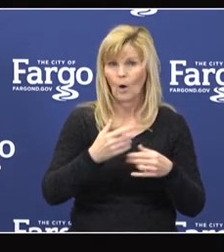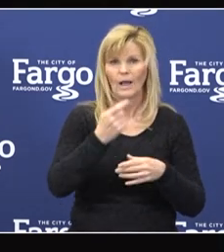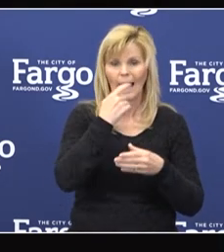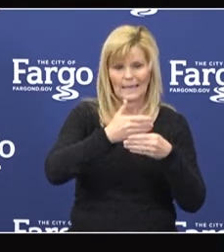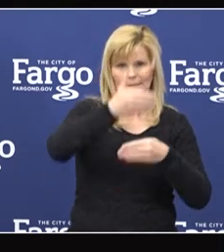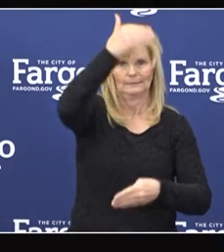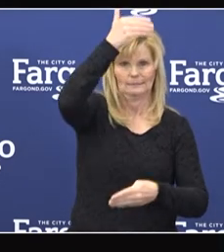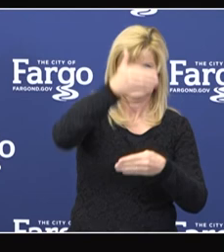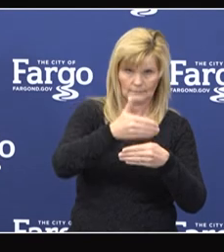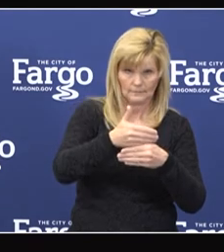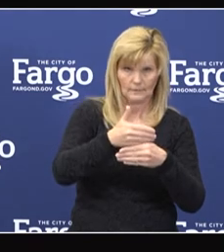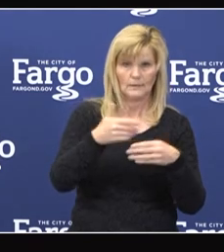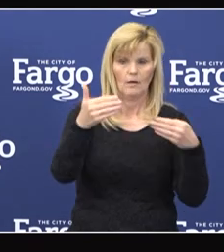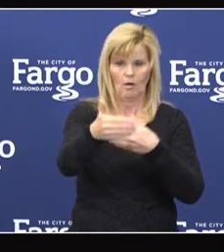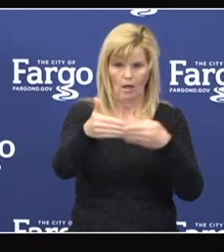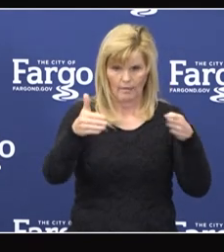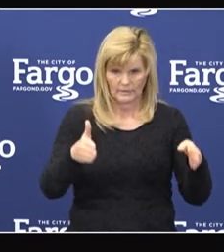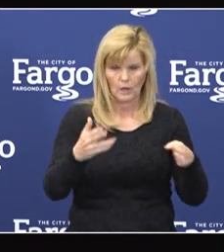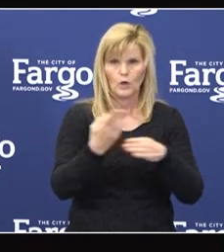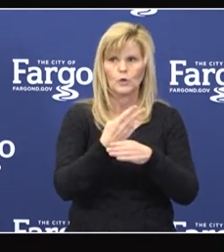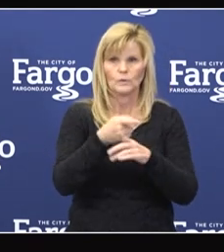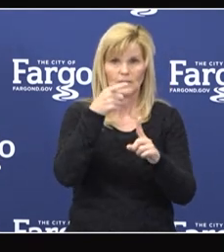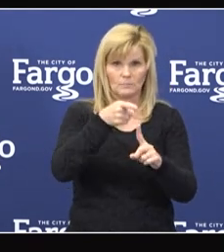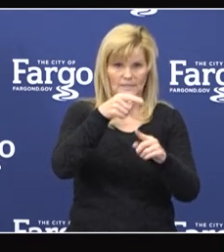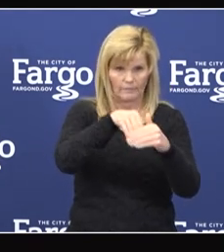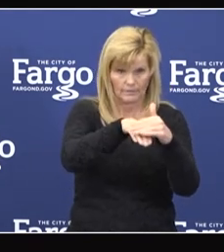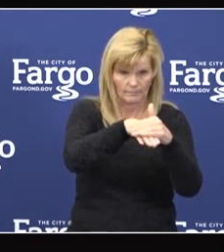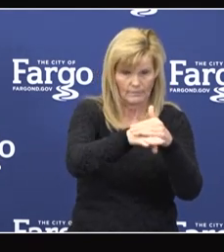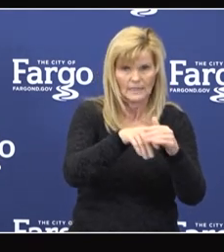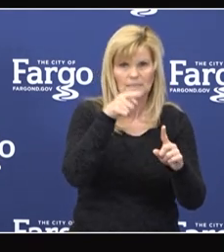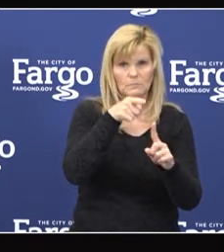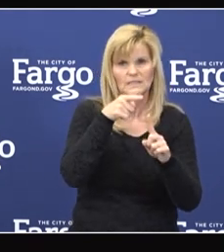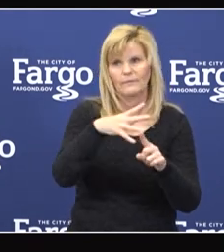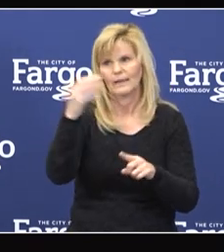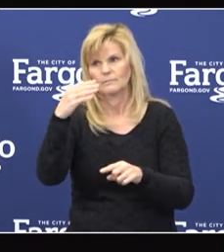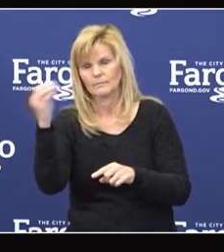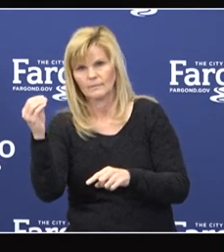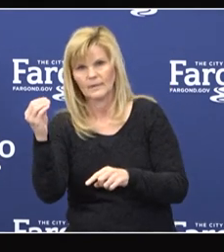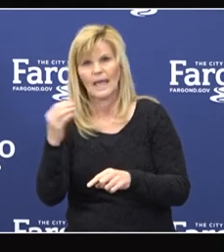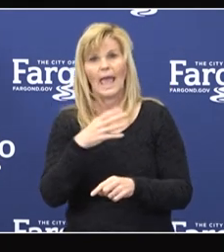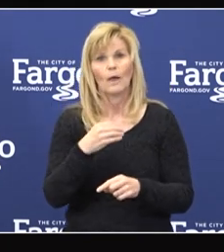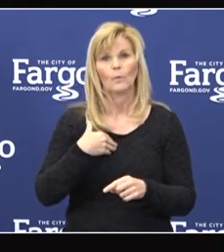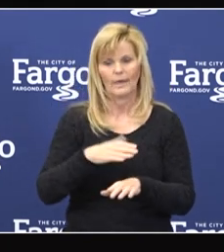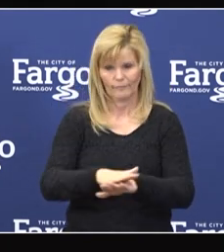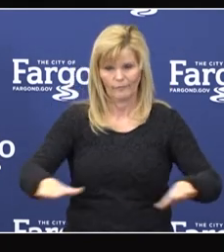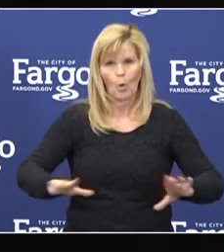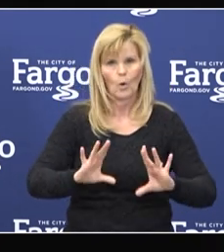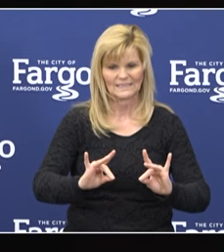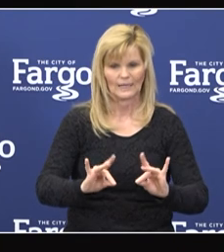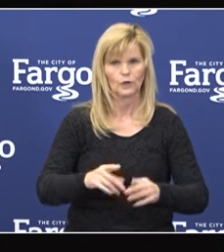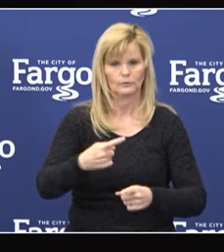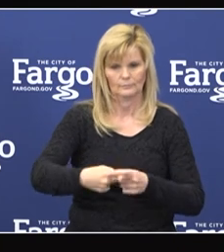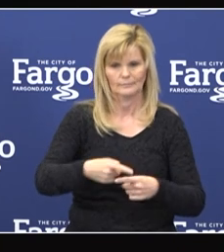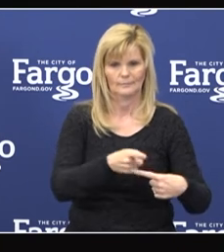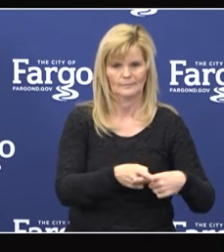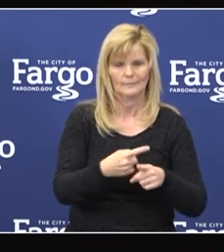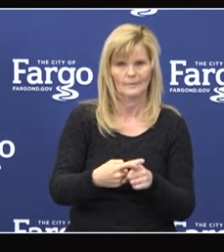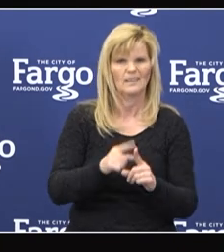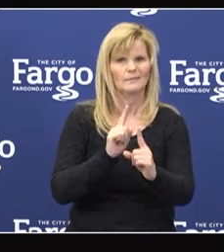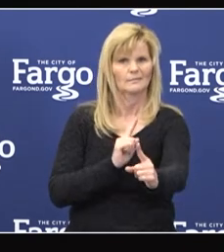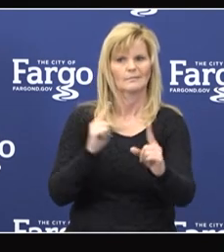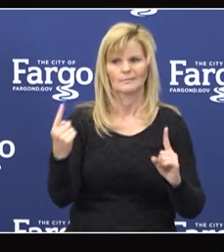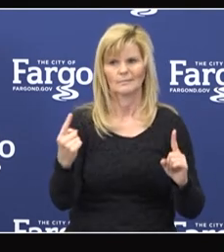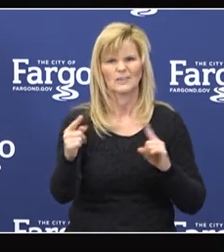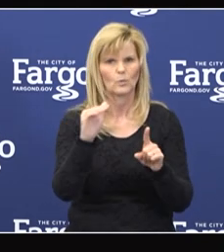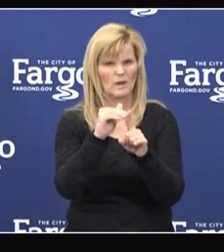offices, use of specific entrances, and exits to the buildings and floor stickers to remind people to stand at least six feet away from others.